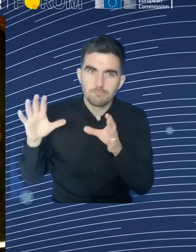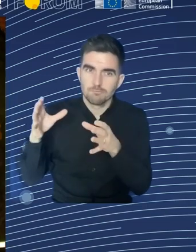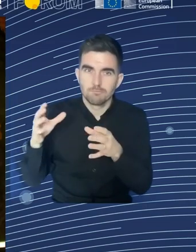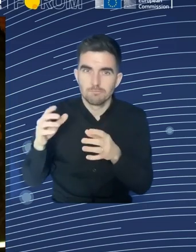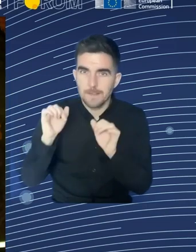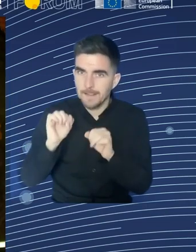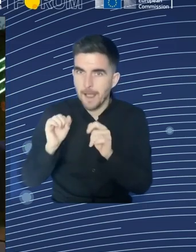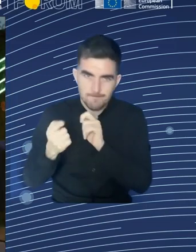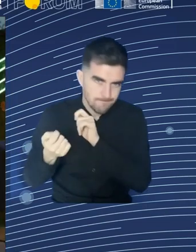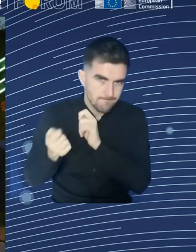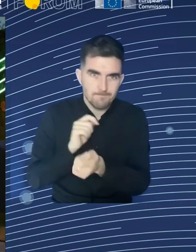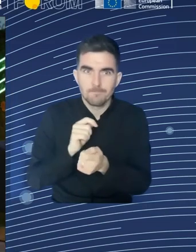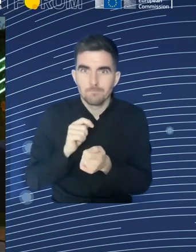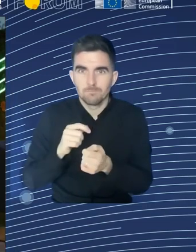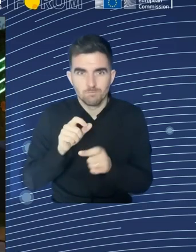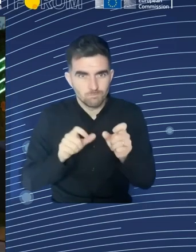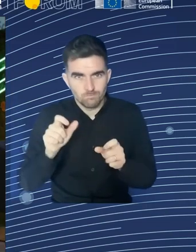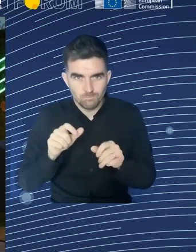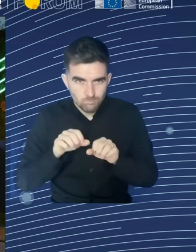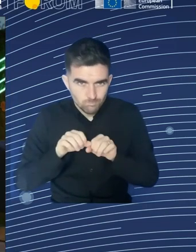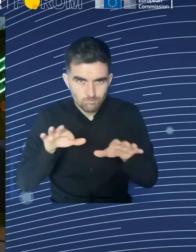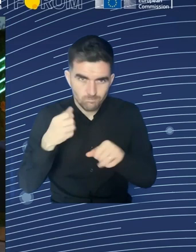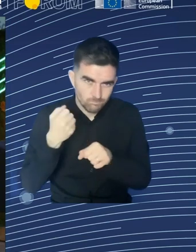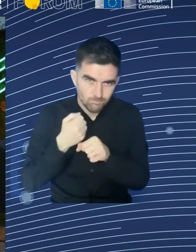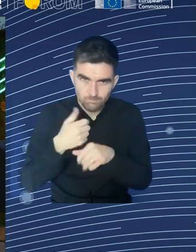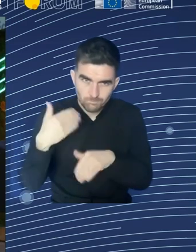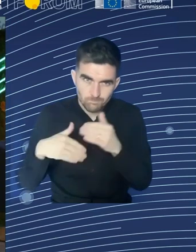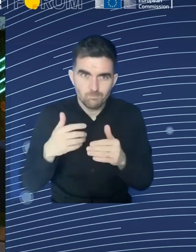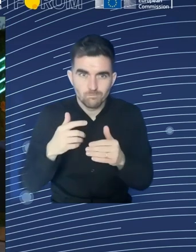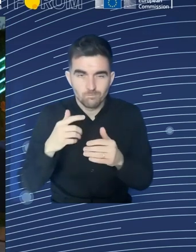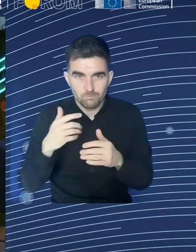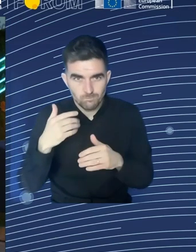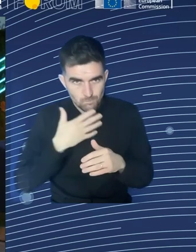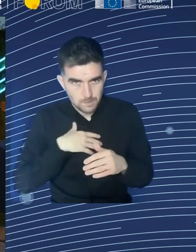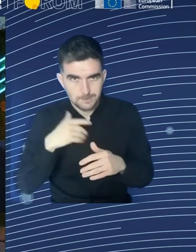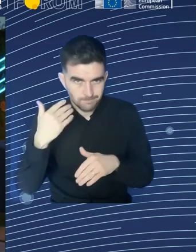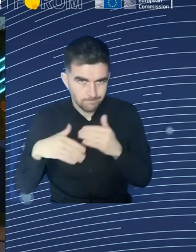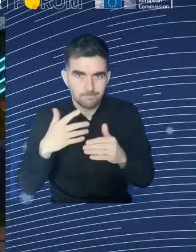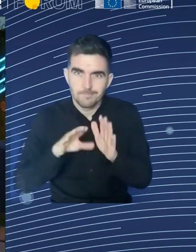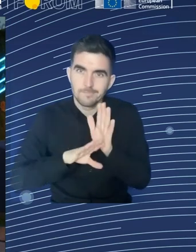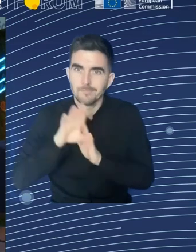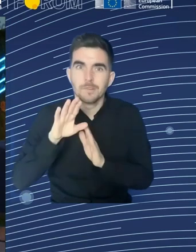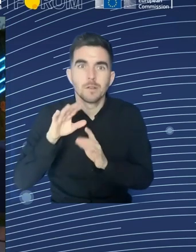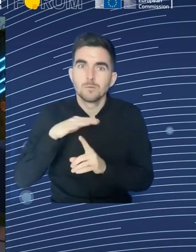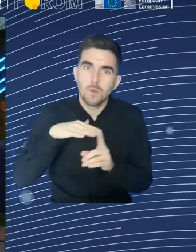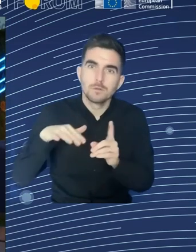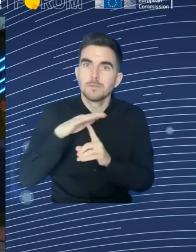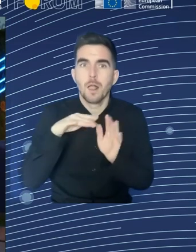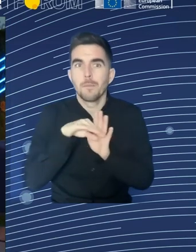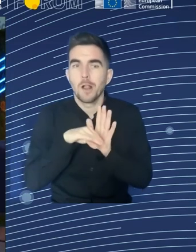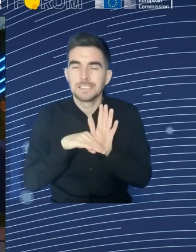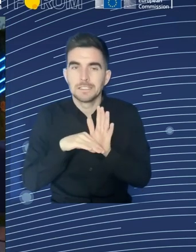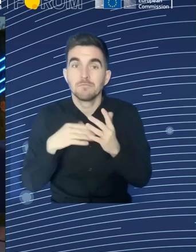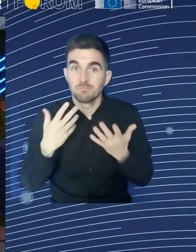be revolutionary, but I think sometimes it's better to have simply evolution, and I know